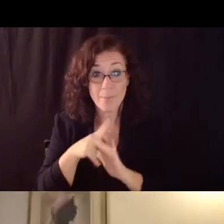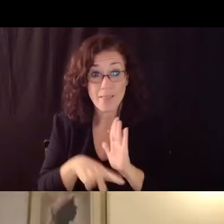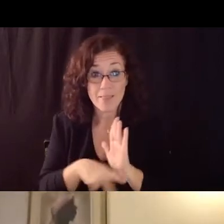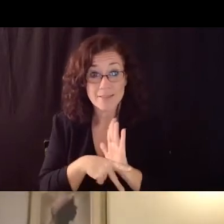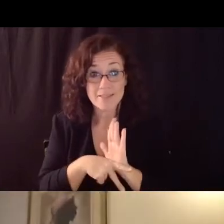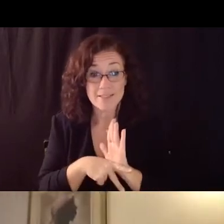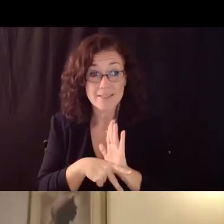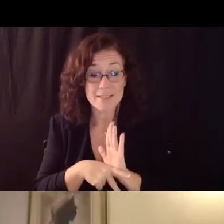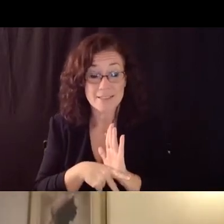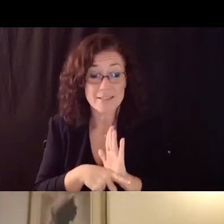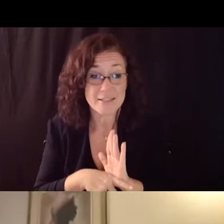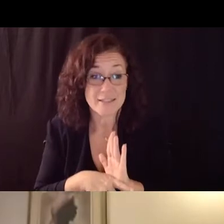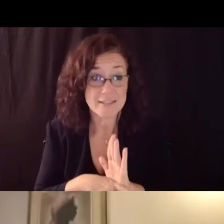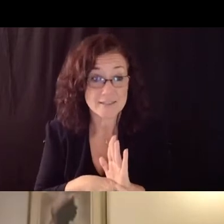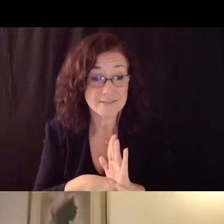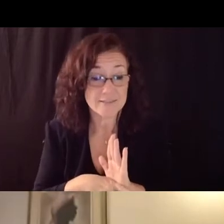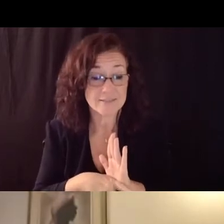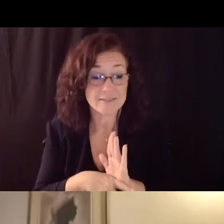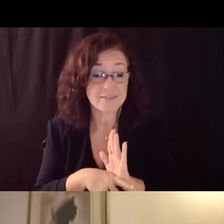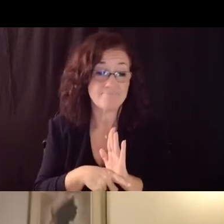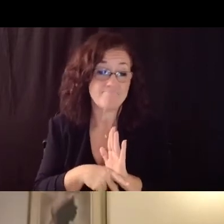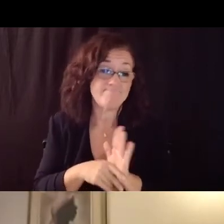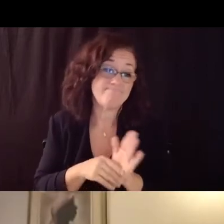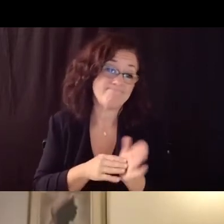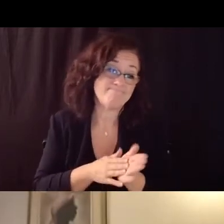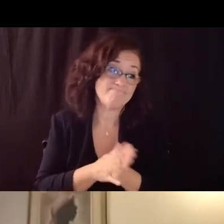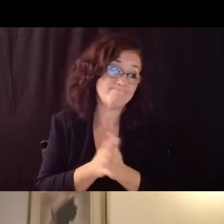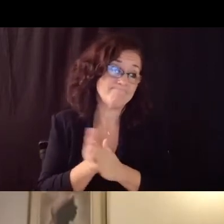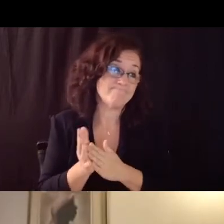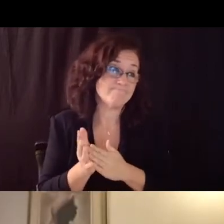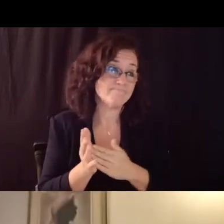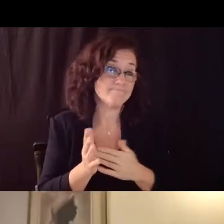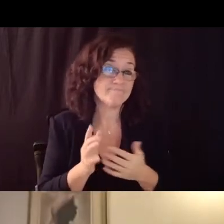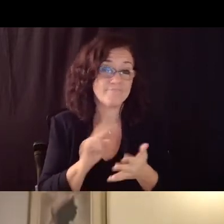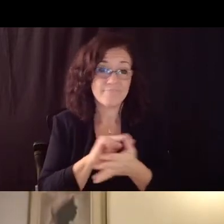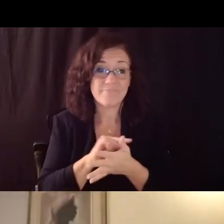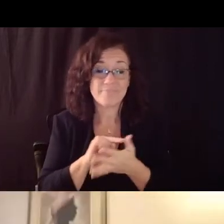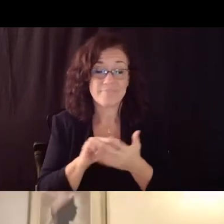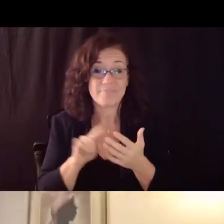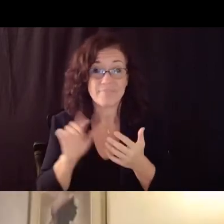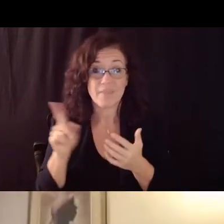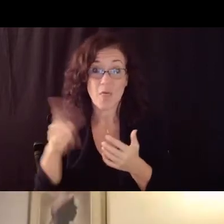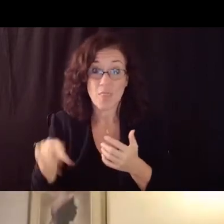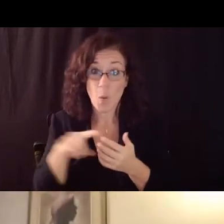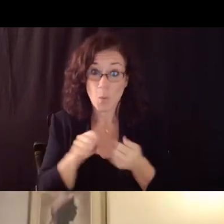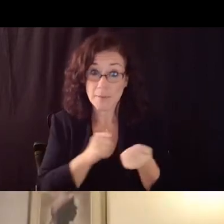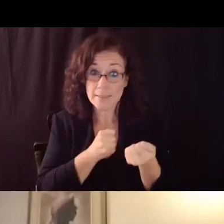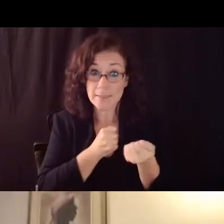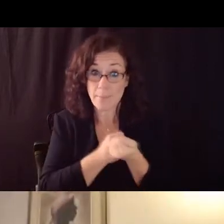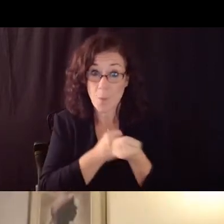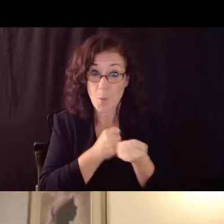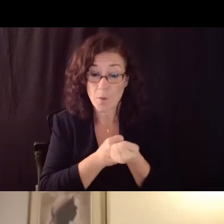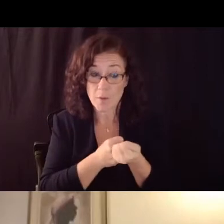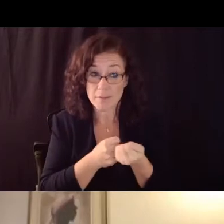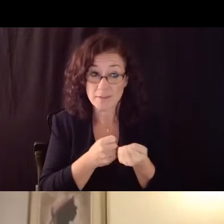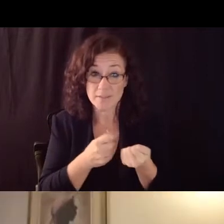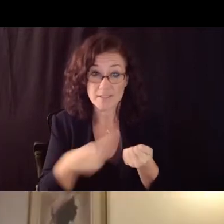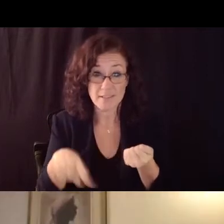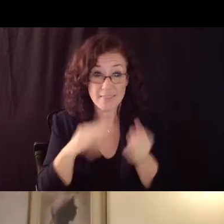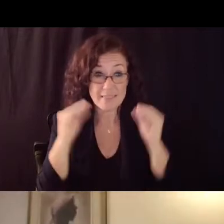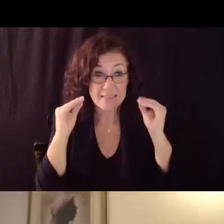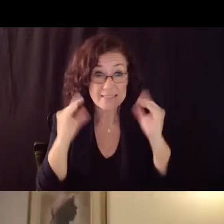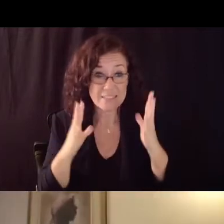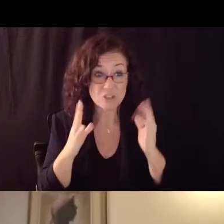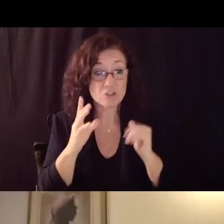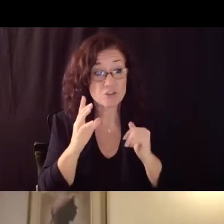depth of it the the interventions that are so incredibly needed are all the the teachers bear the brunt